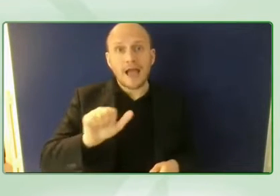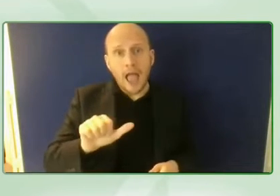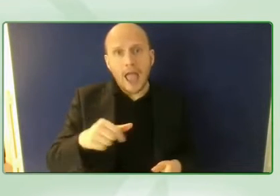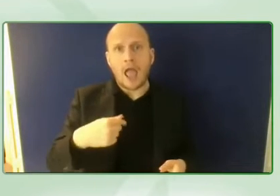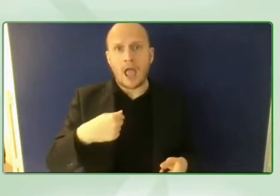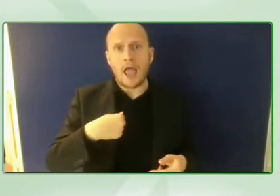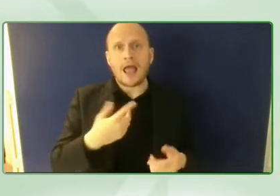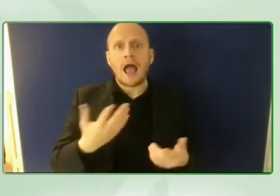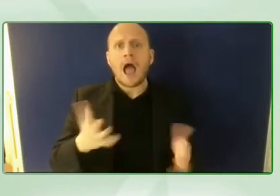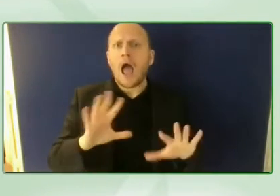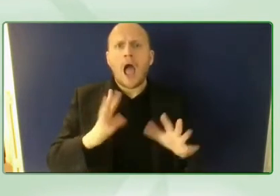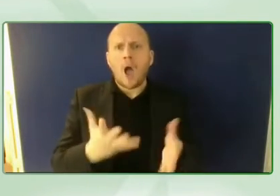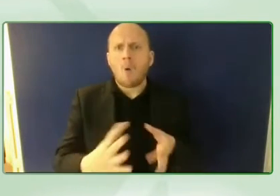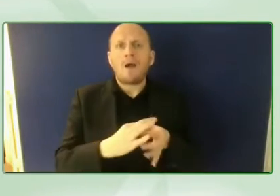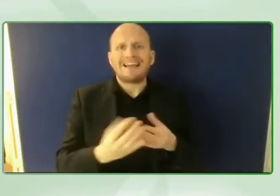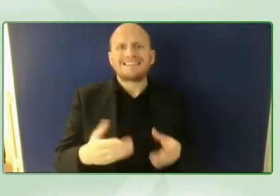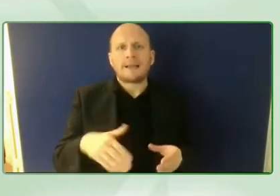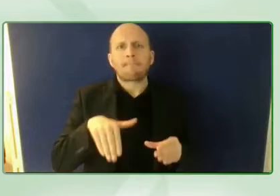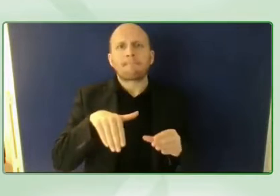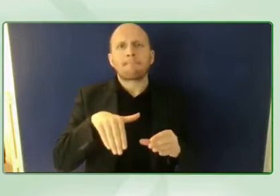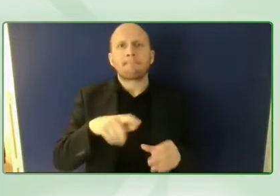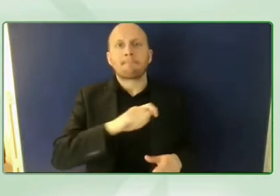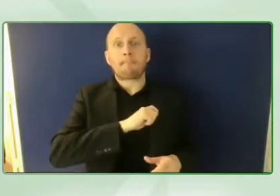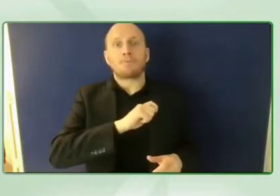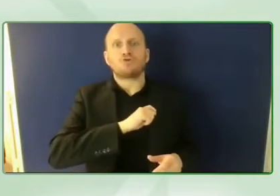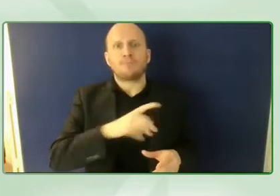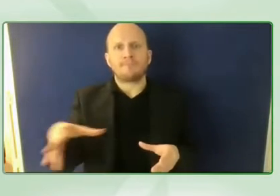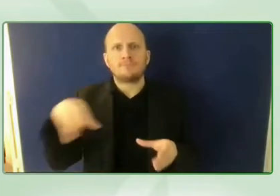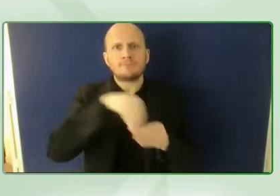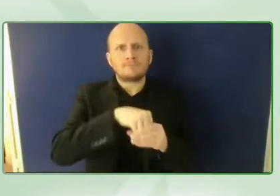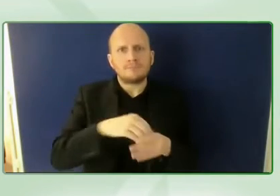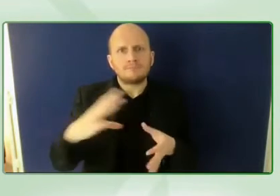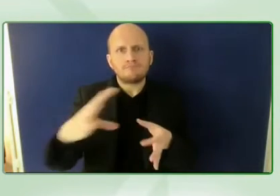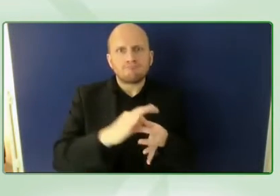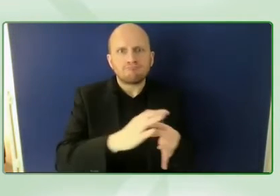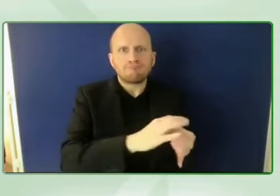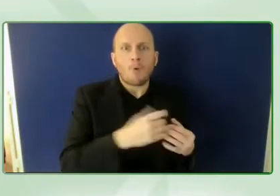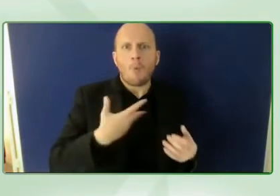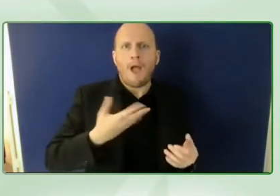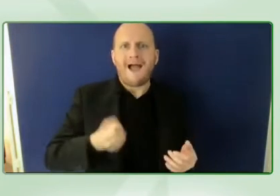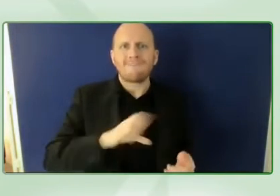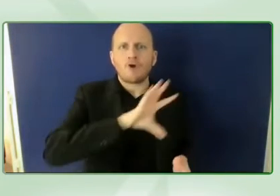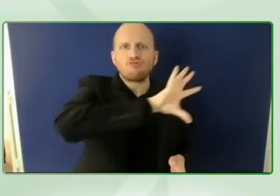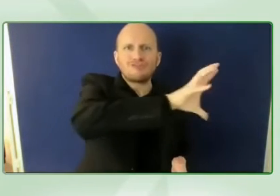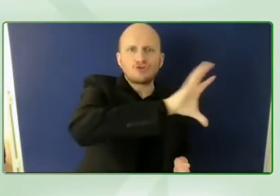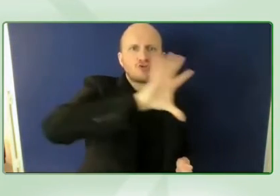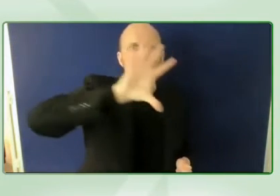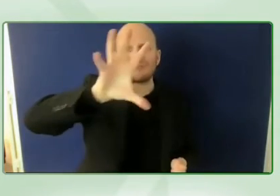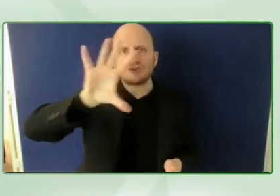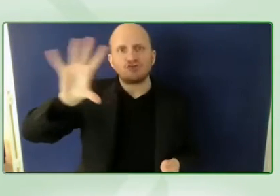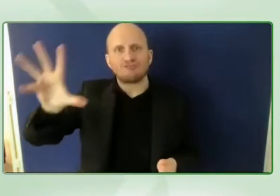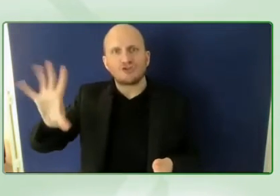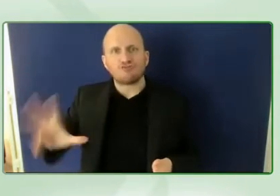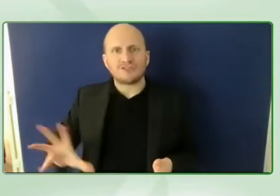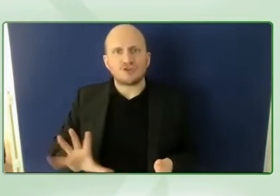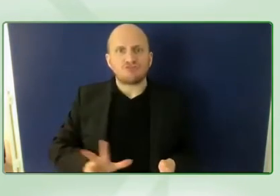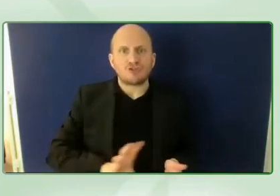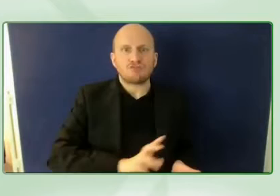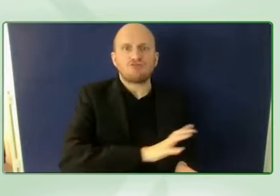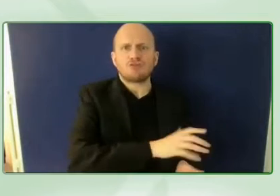um uh a regional network and and over a thousand members which are predominantly global south organizations